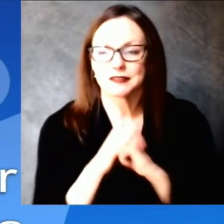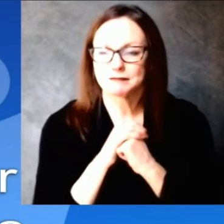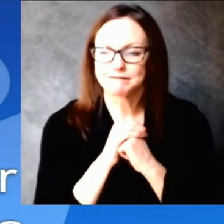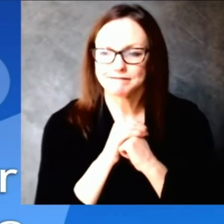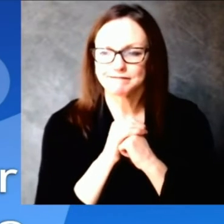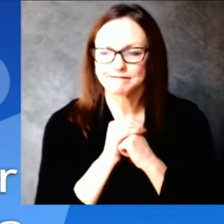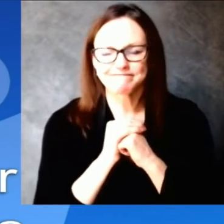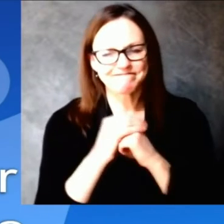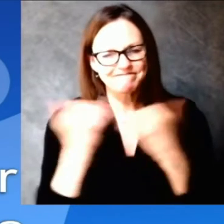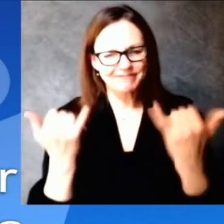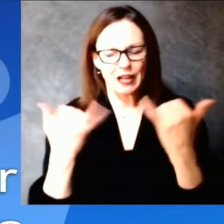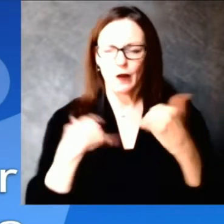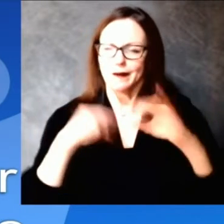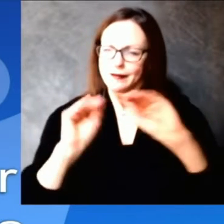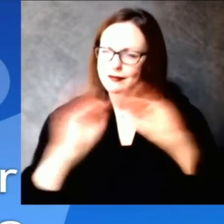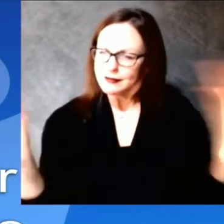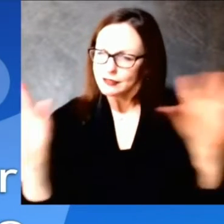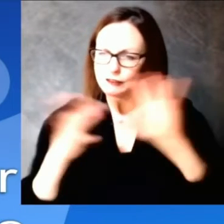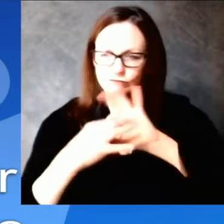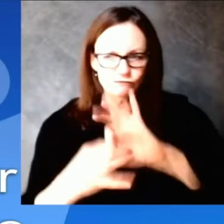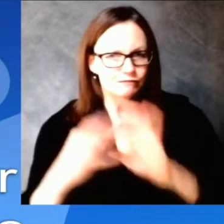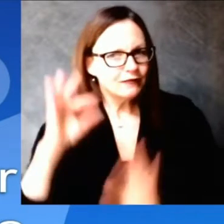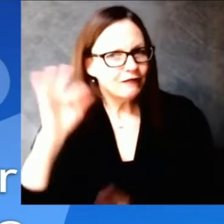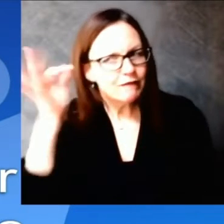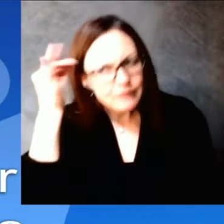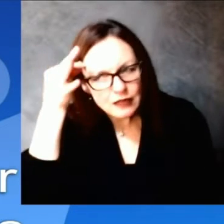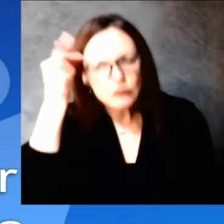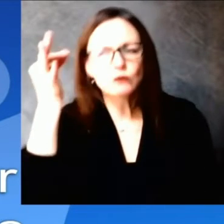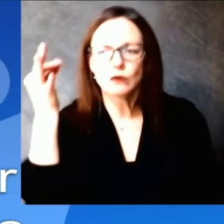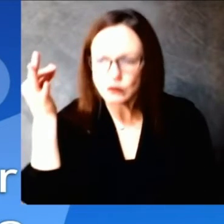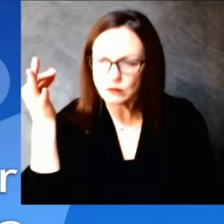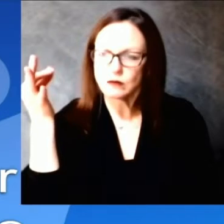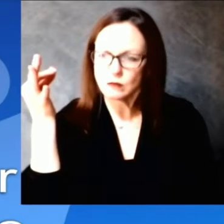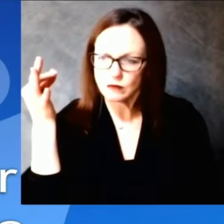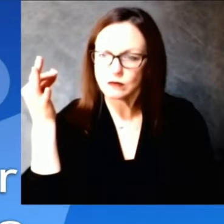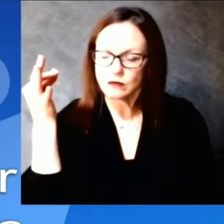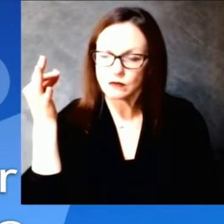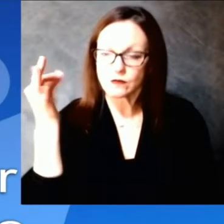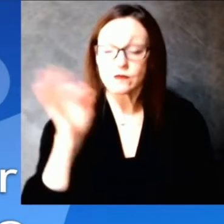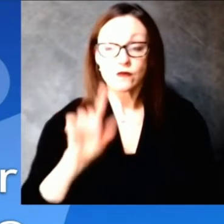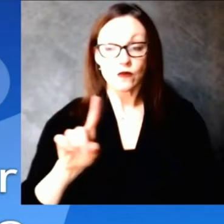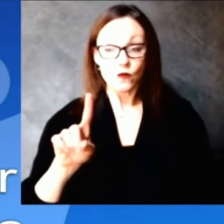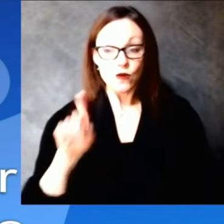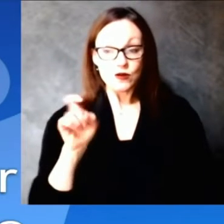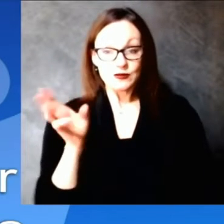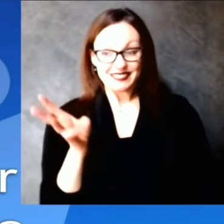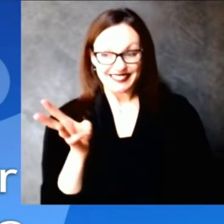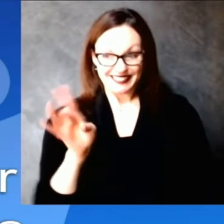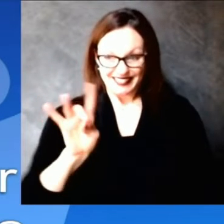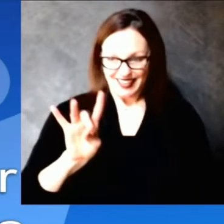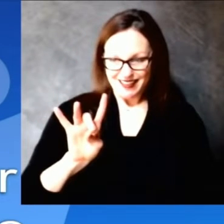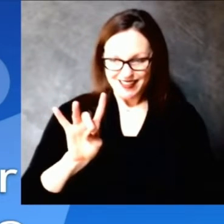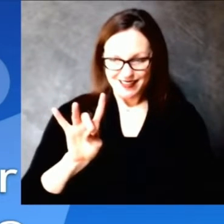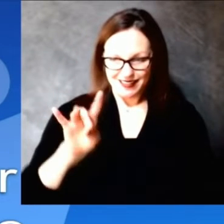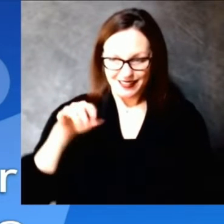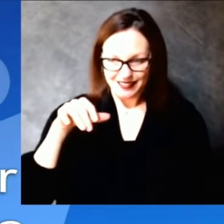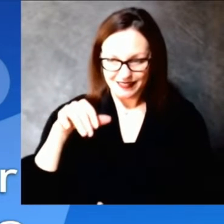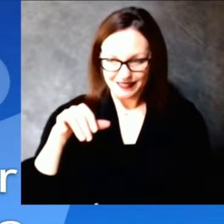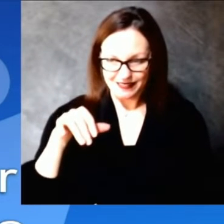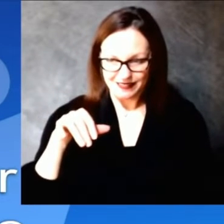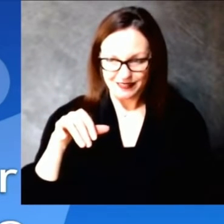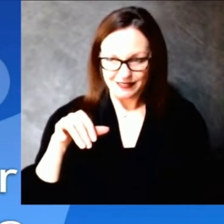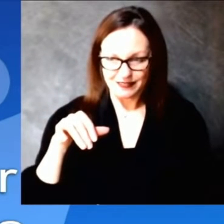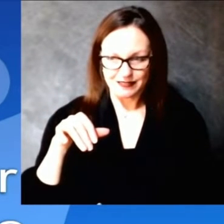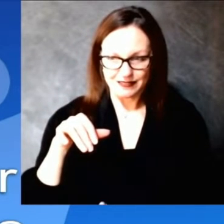says that those 178 Walgreens locations are predominantly in underserved areas. I was wondering if you could